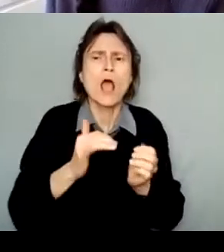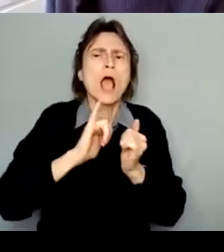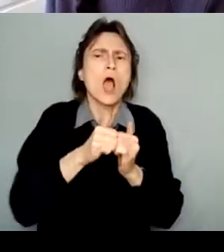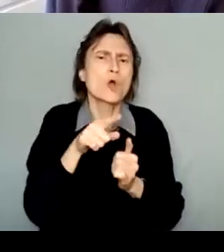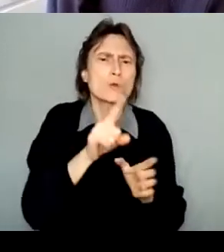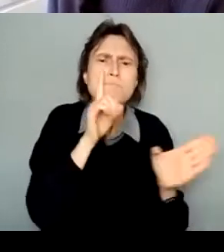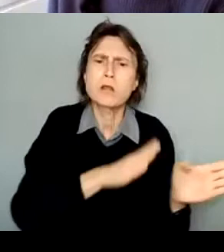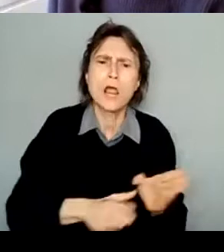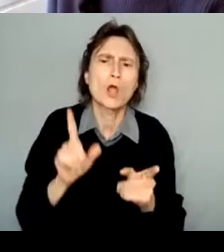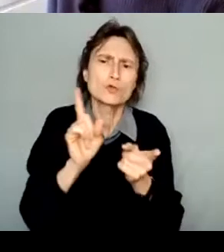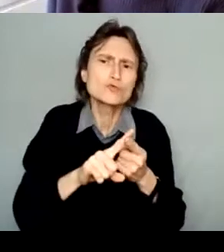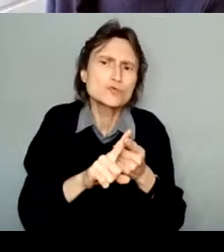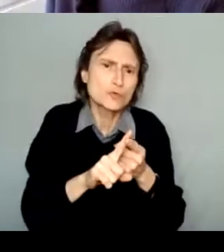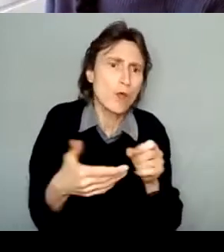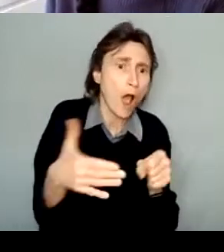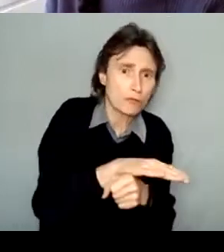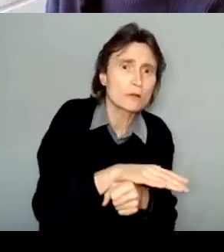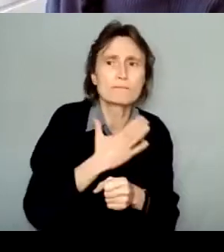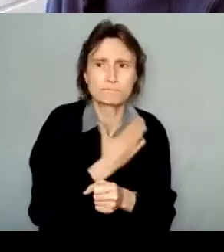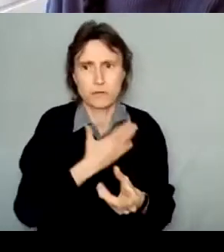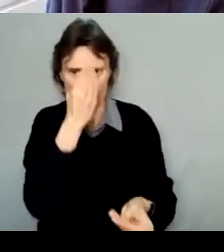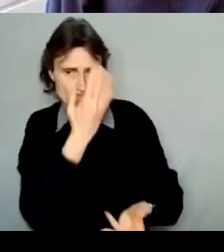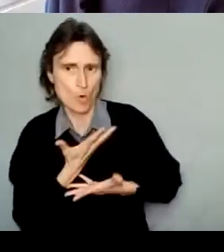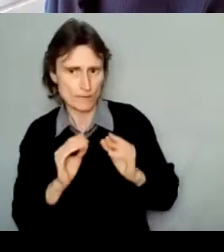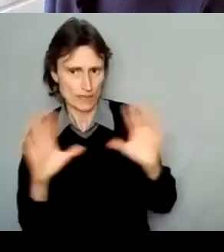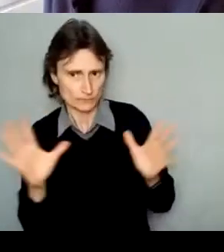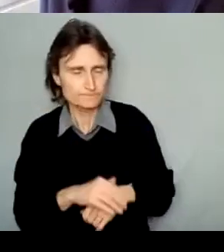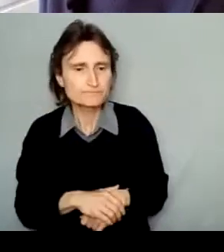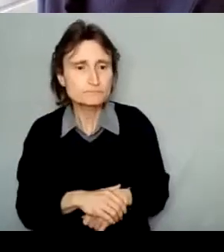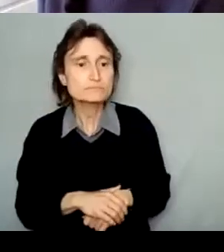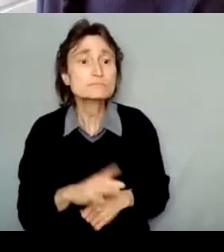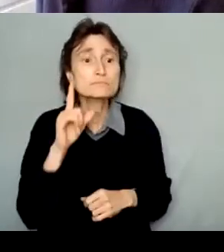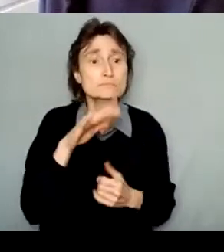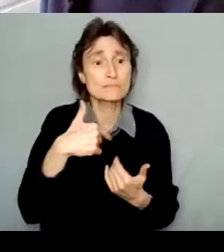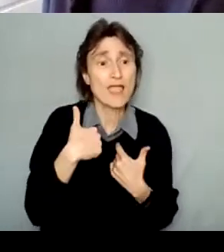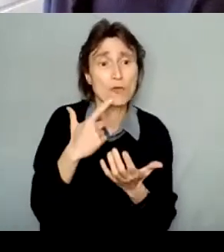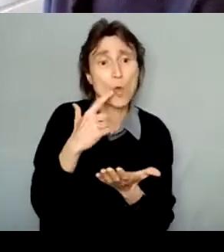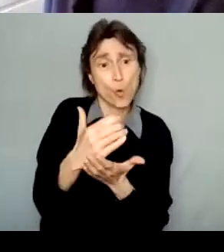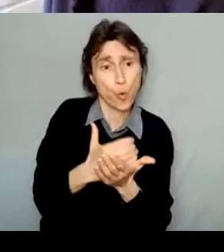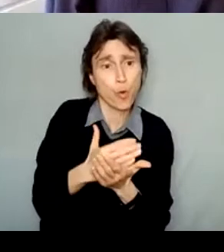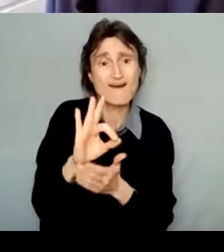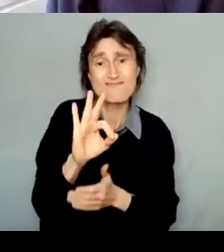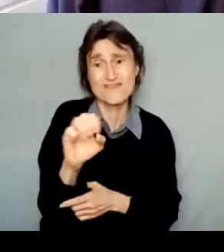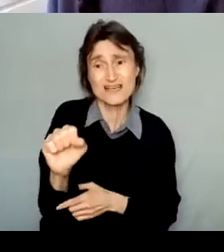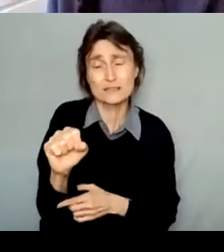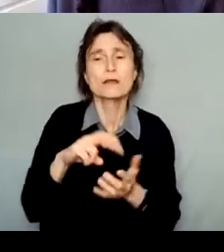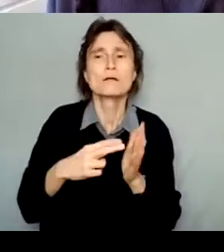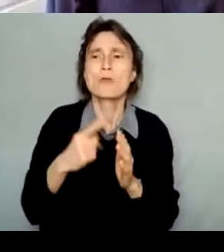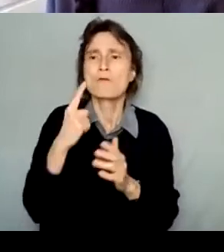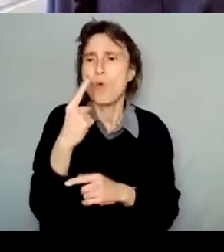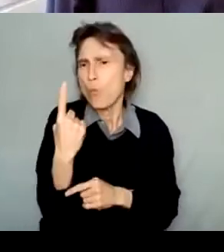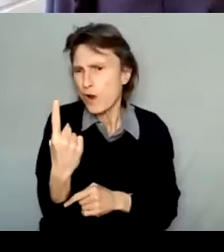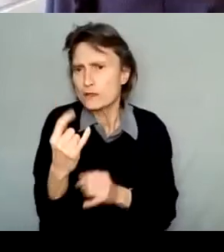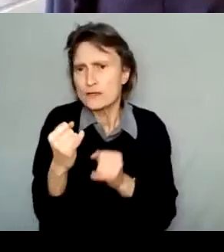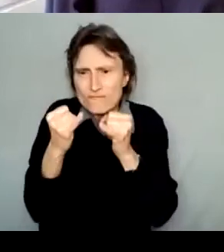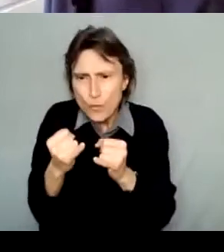And the third thing I wanted to highlight is that while course fees are eligible, this refers to individual courses or